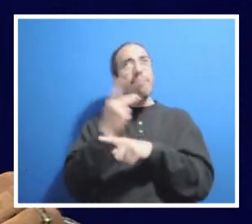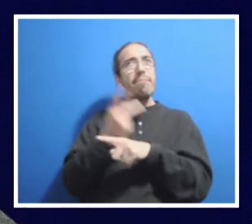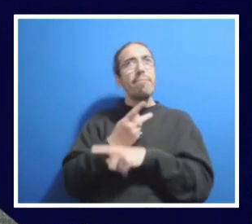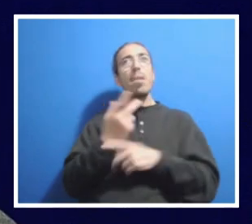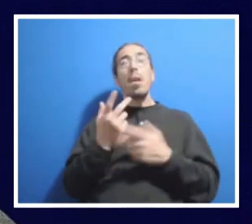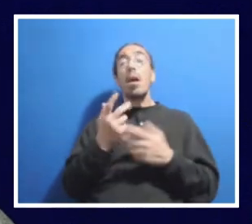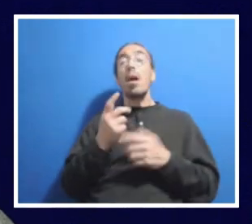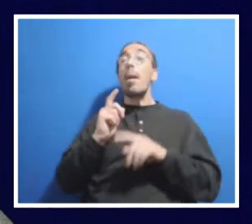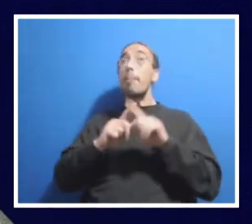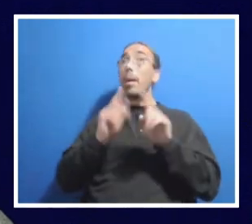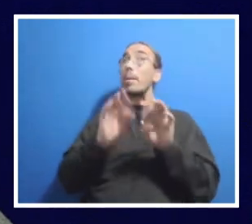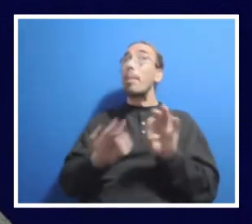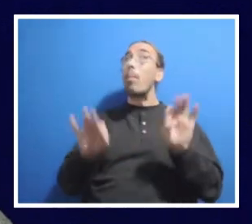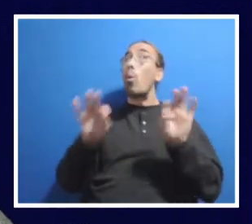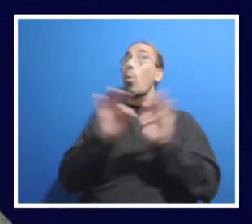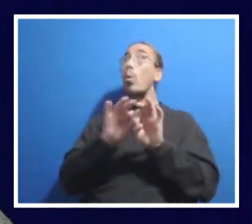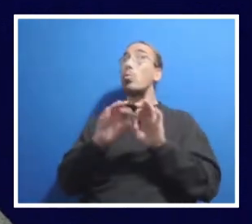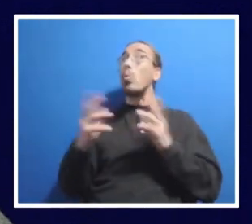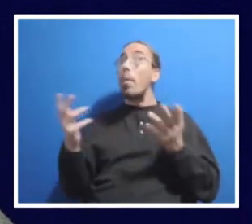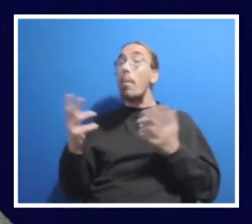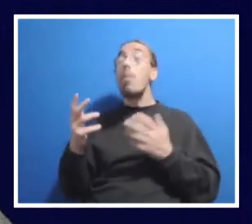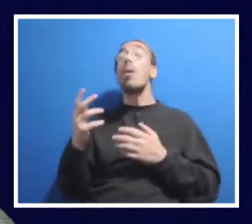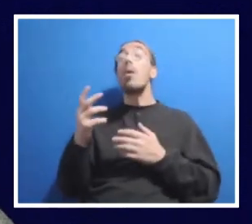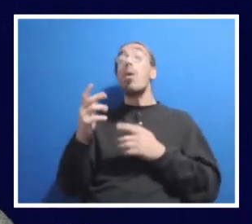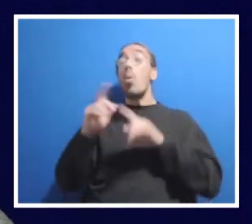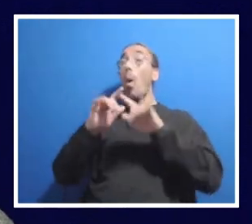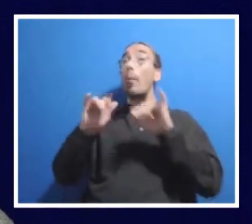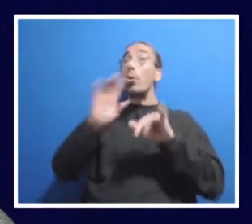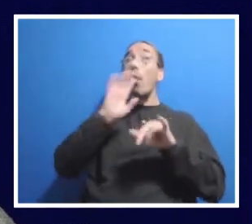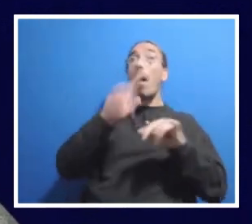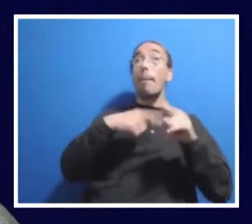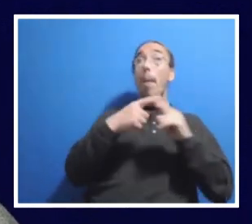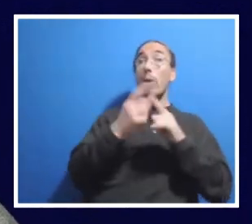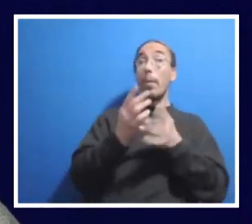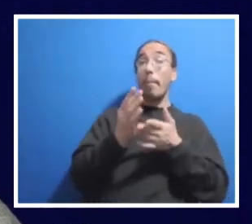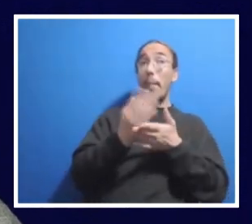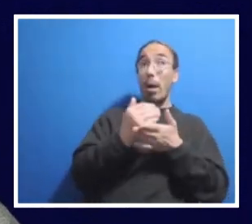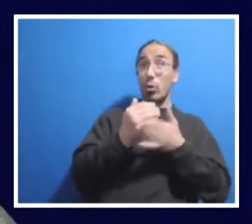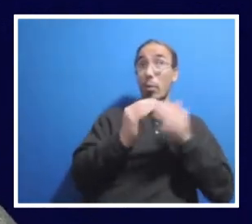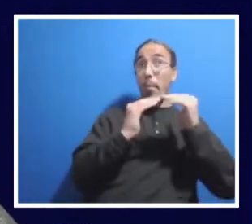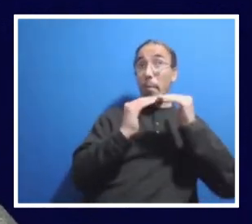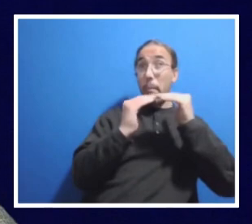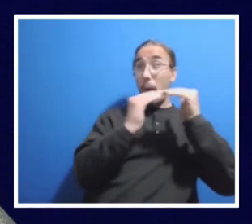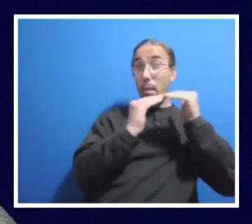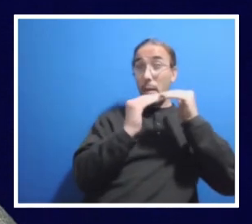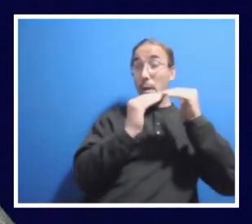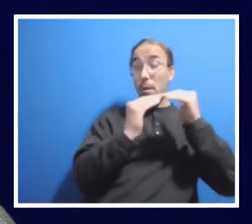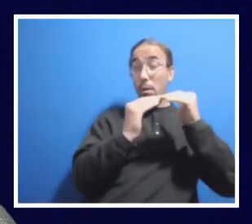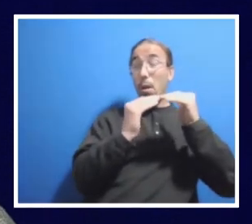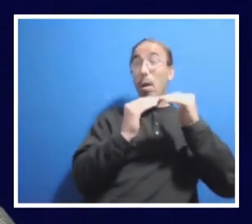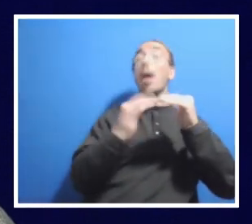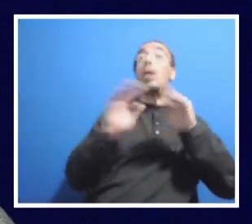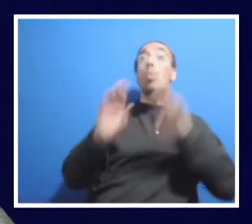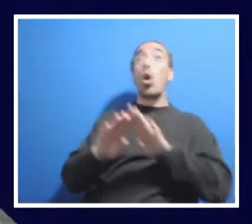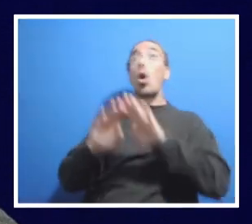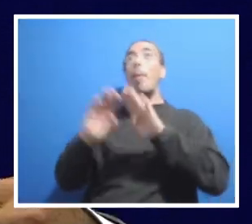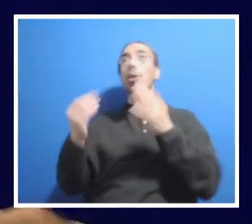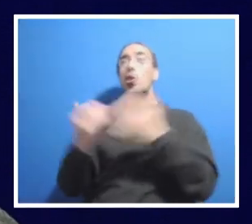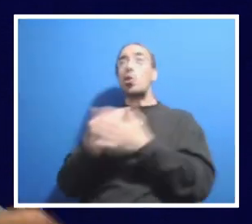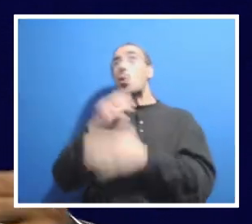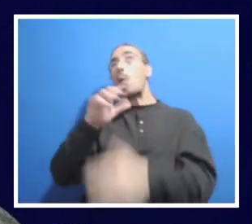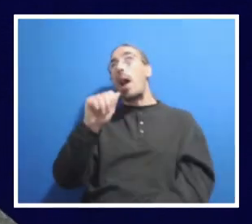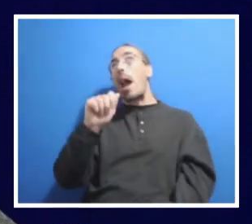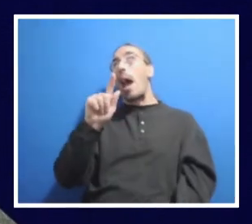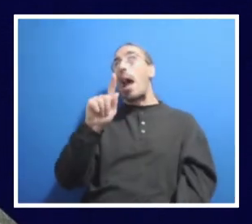to really stress is that while we're talking a lot about the budget and the need to balance the budget and develop a new allocation model, those are all front and center